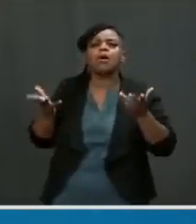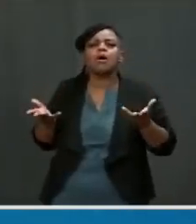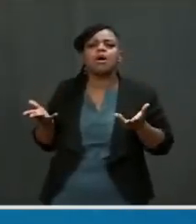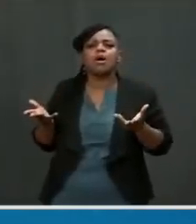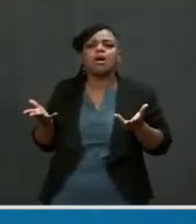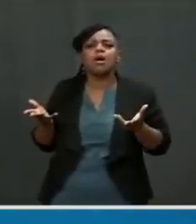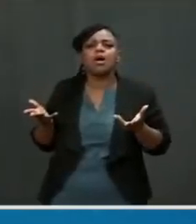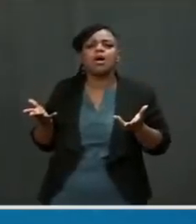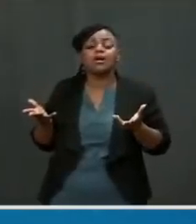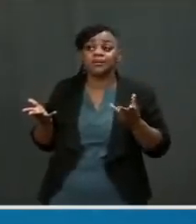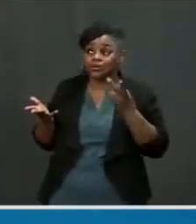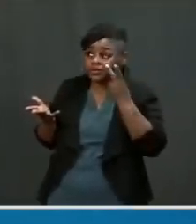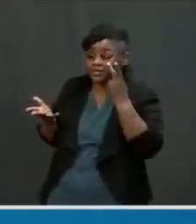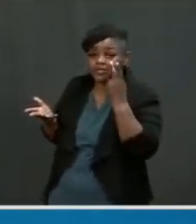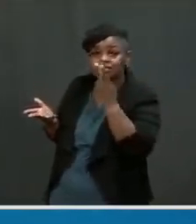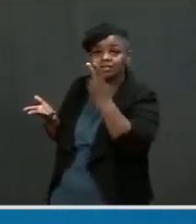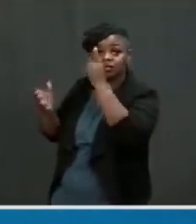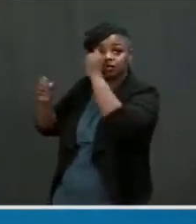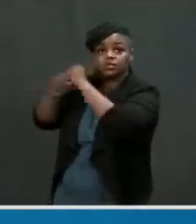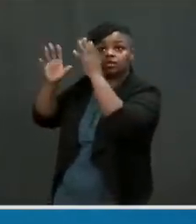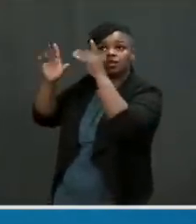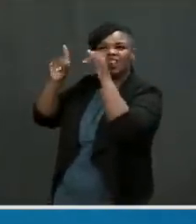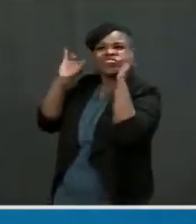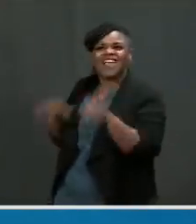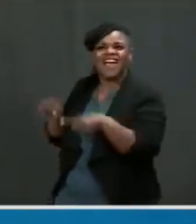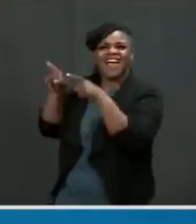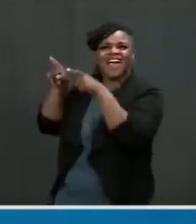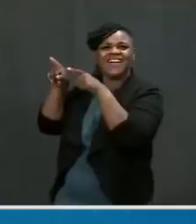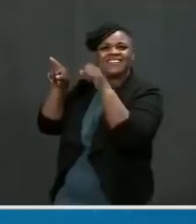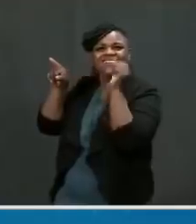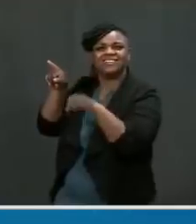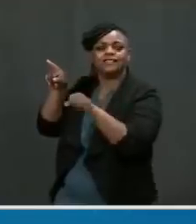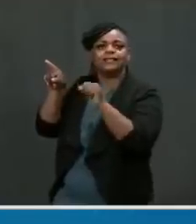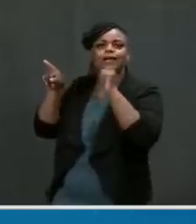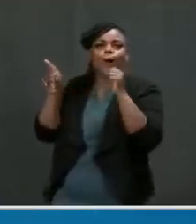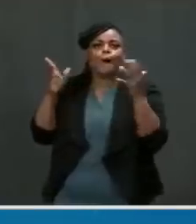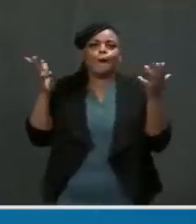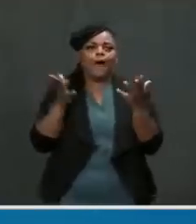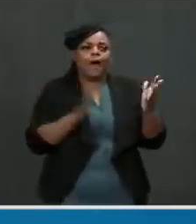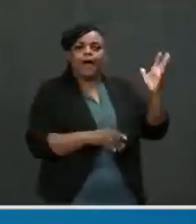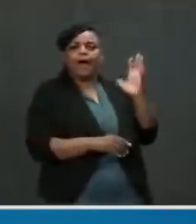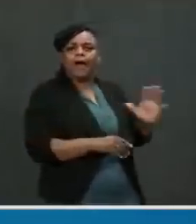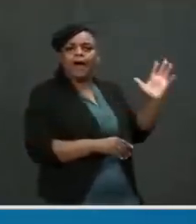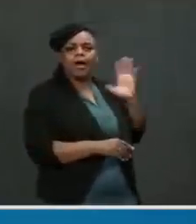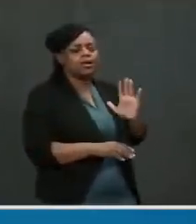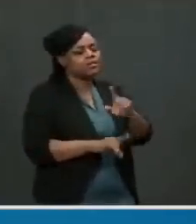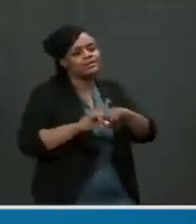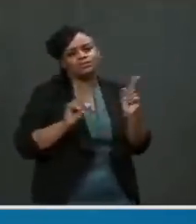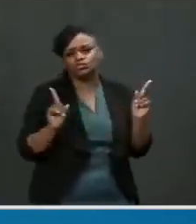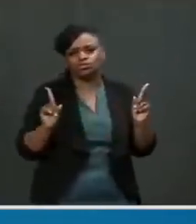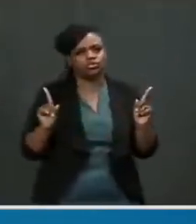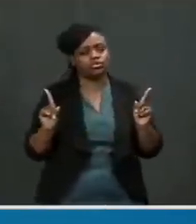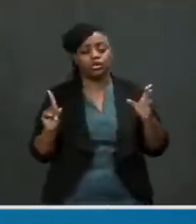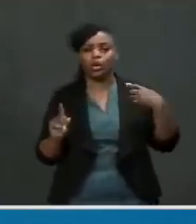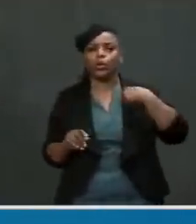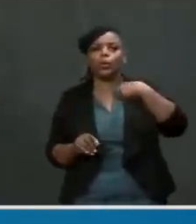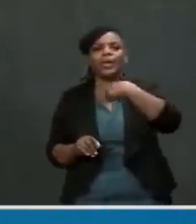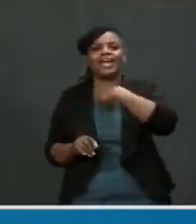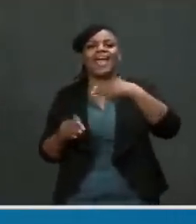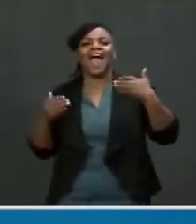be regardless of what has been. And in our greatest moments, we have then invested in that vision.